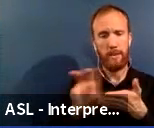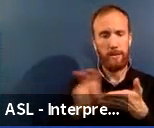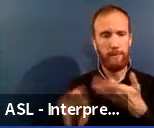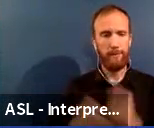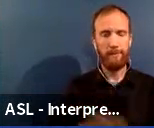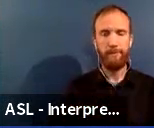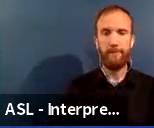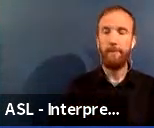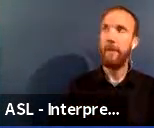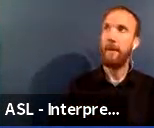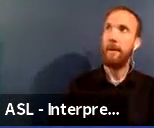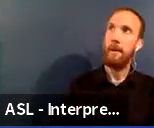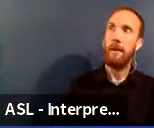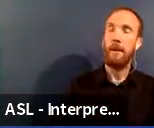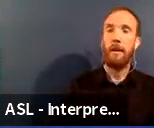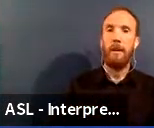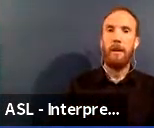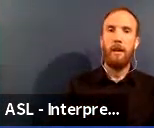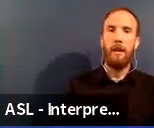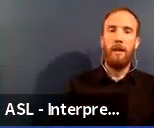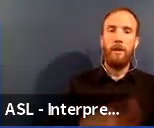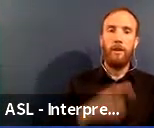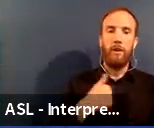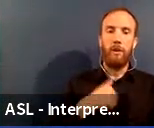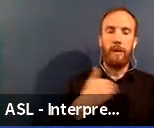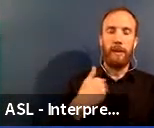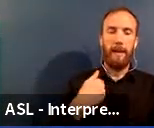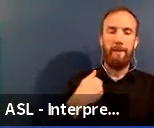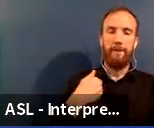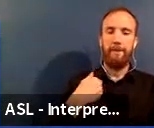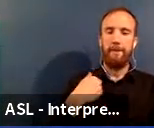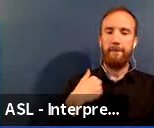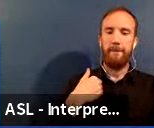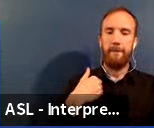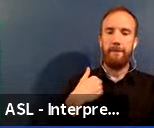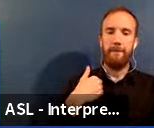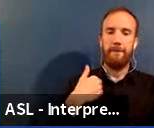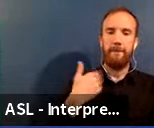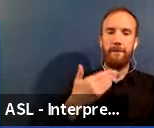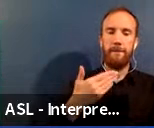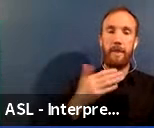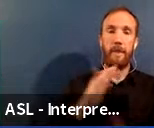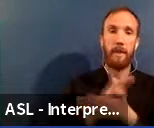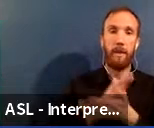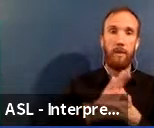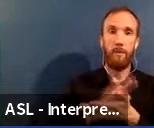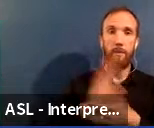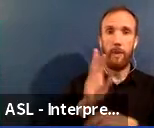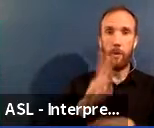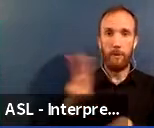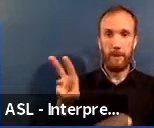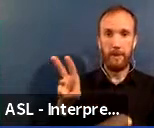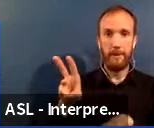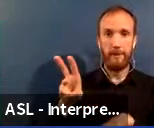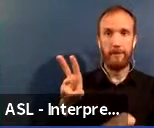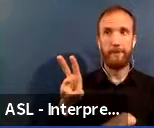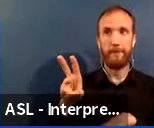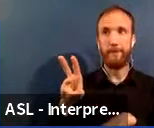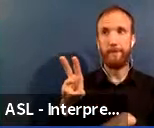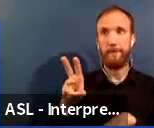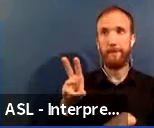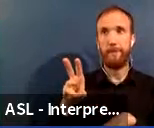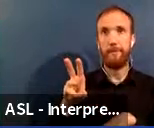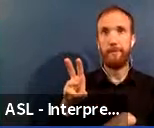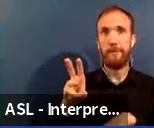Um, well, we, we do have the, the, uh, school websites where, where those, those reports